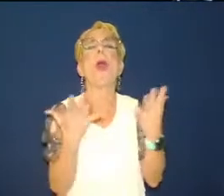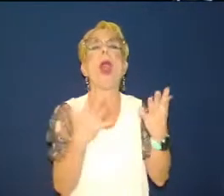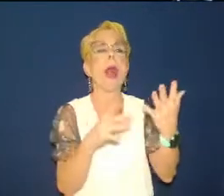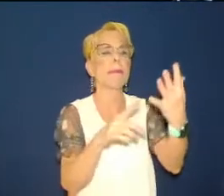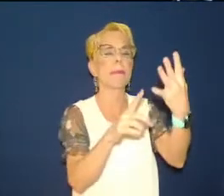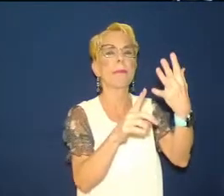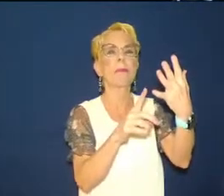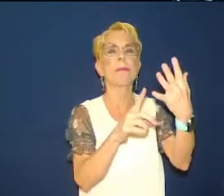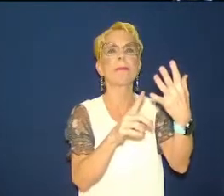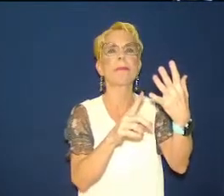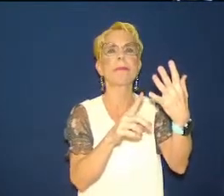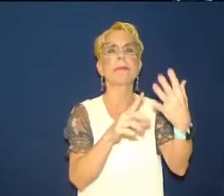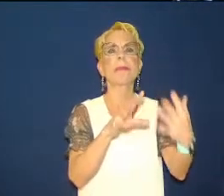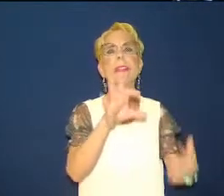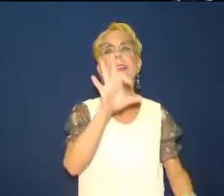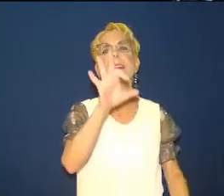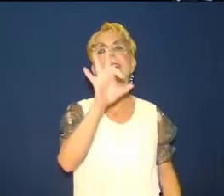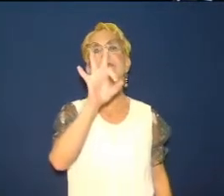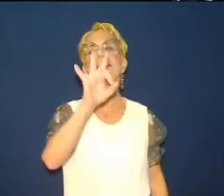fruit of the tomb